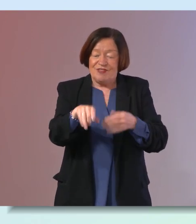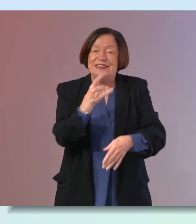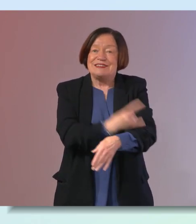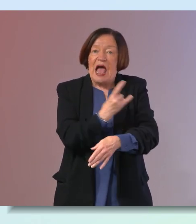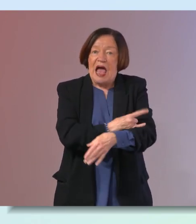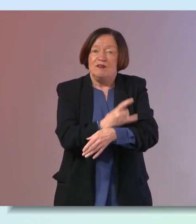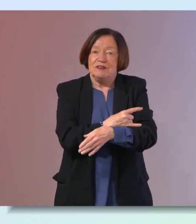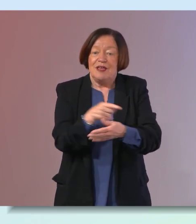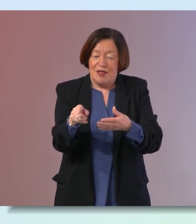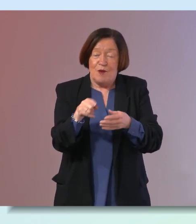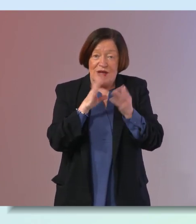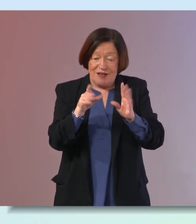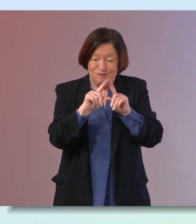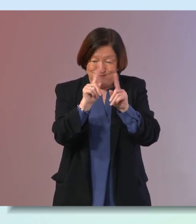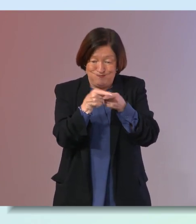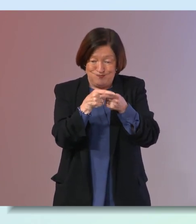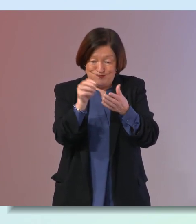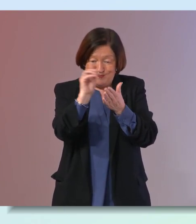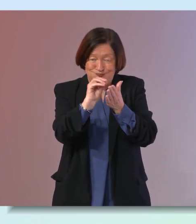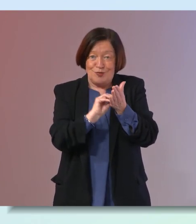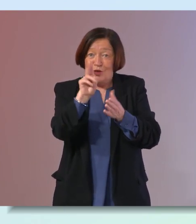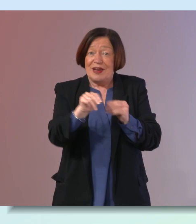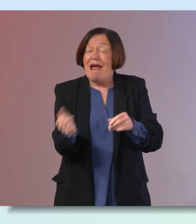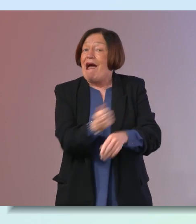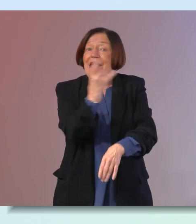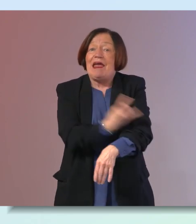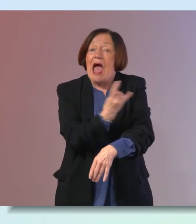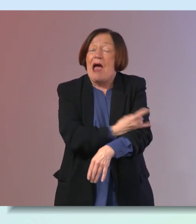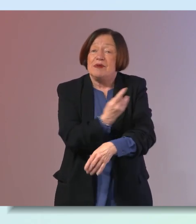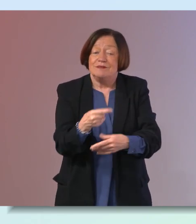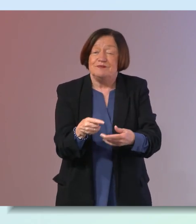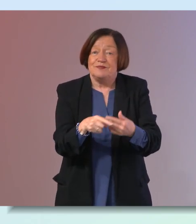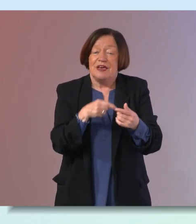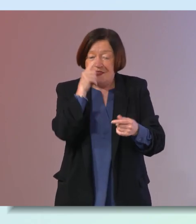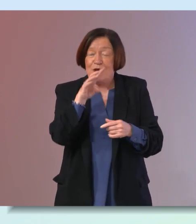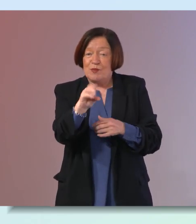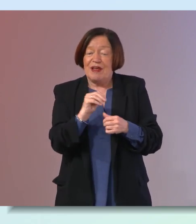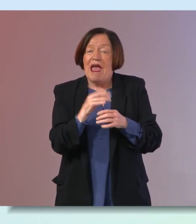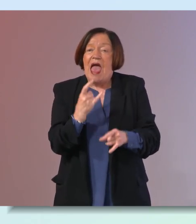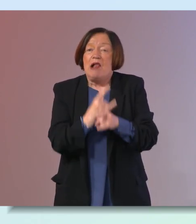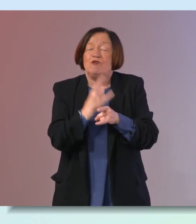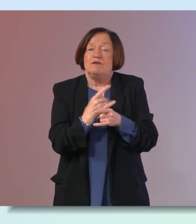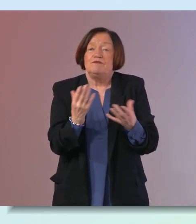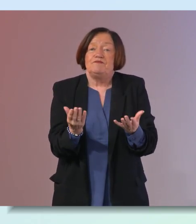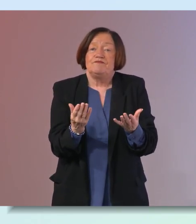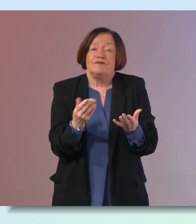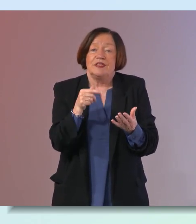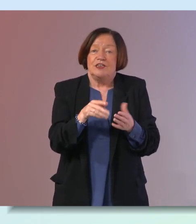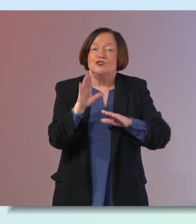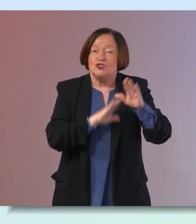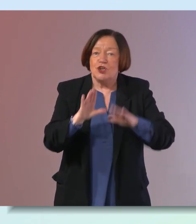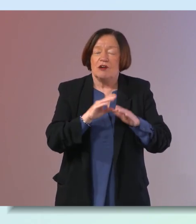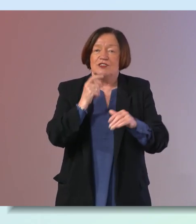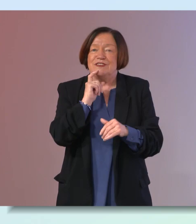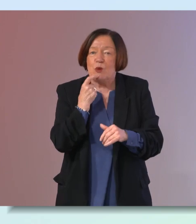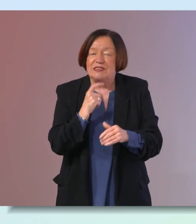loops mapped out so you can take any habit that you have but i think it's particularly helpful for you know the chocolates the